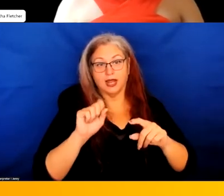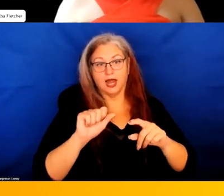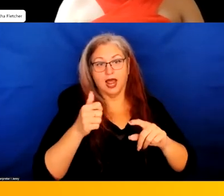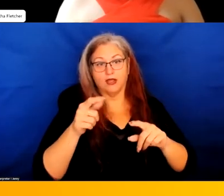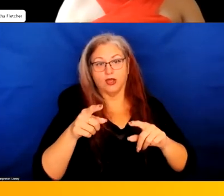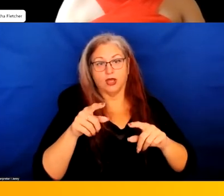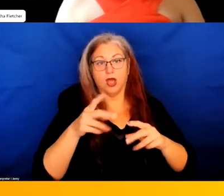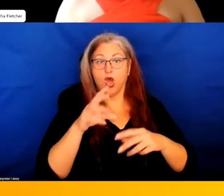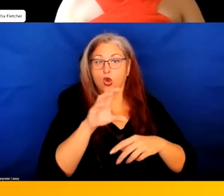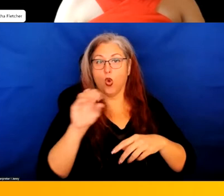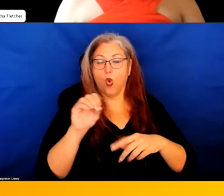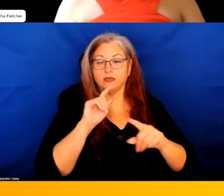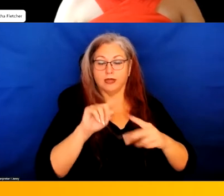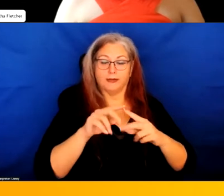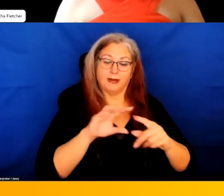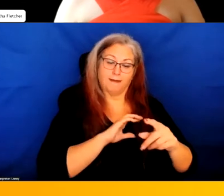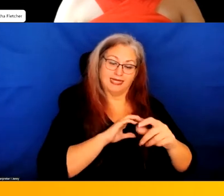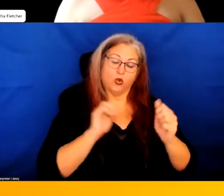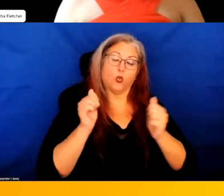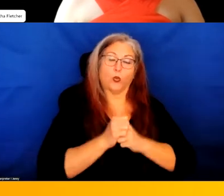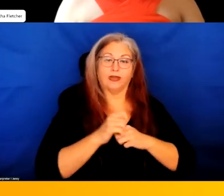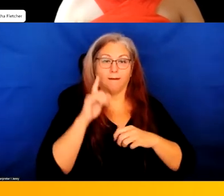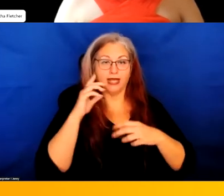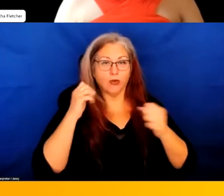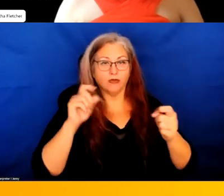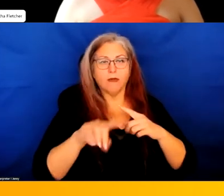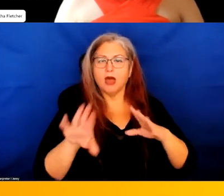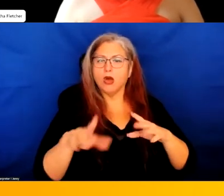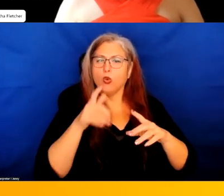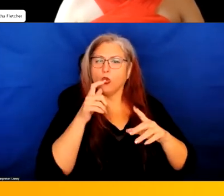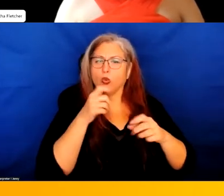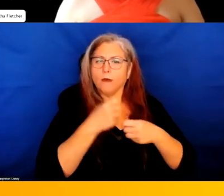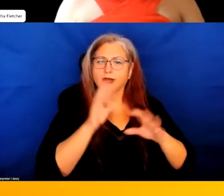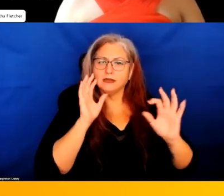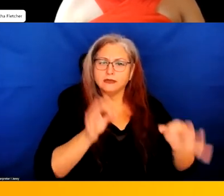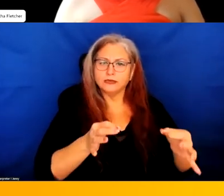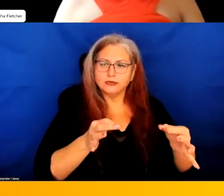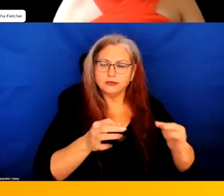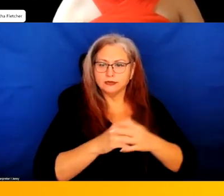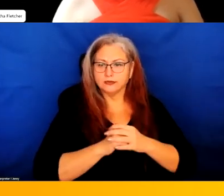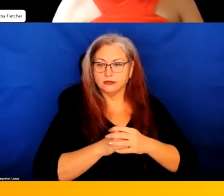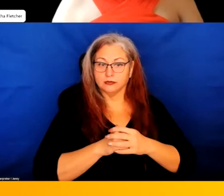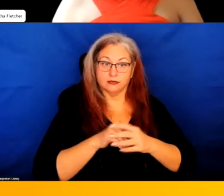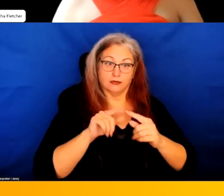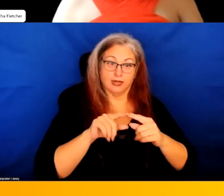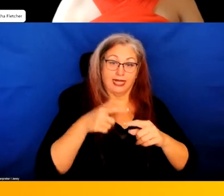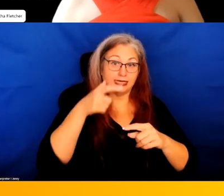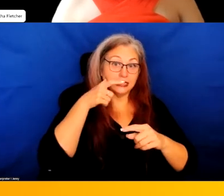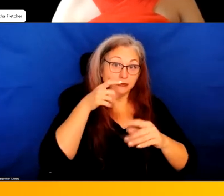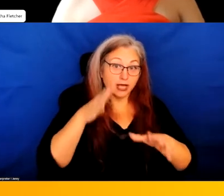be police and a mental health team. But who makes that determination? Is it the dispatcher?